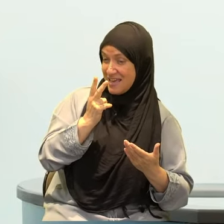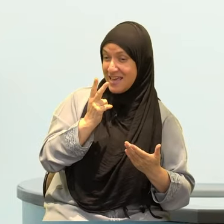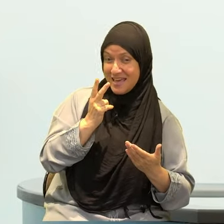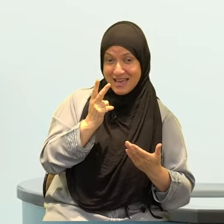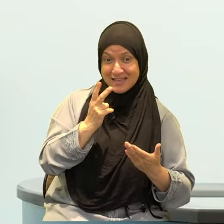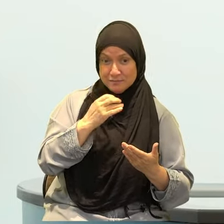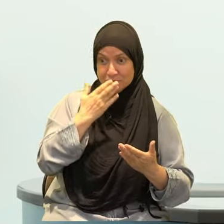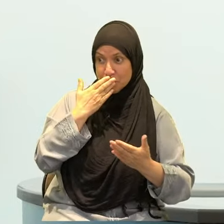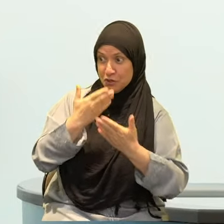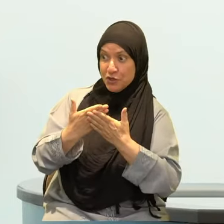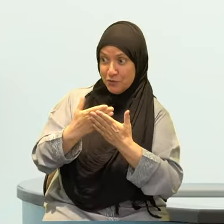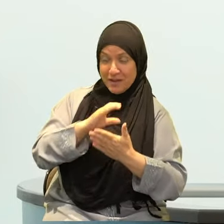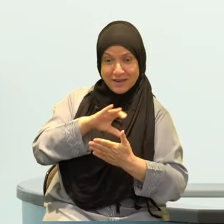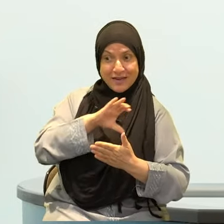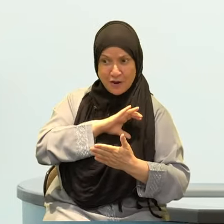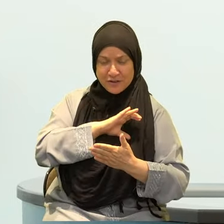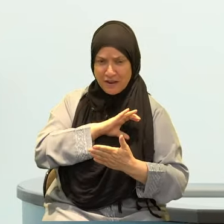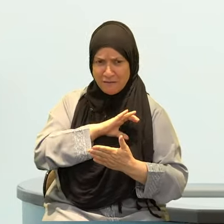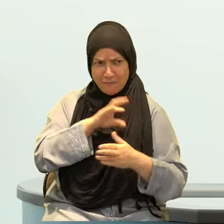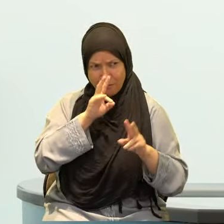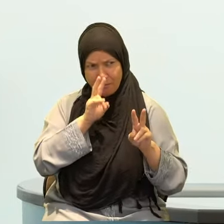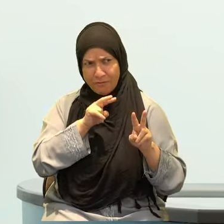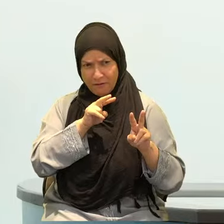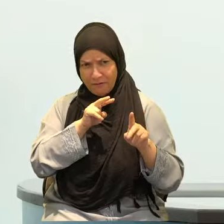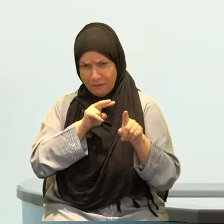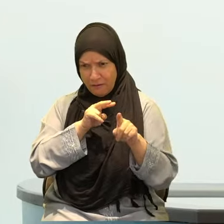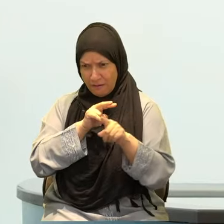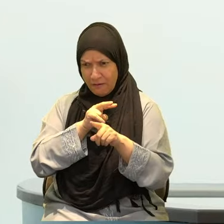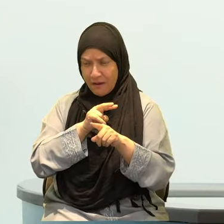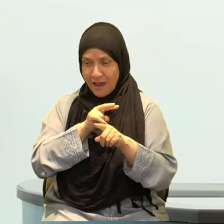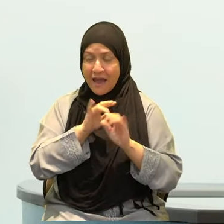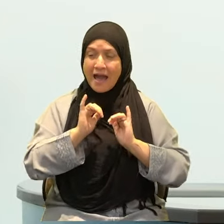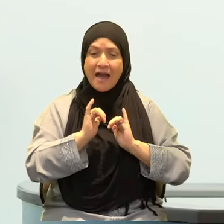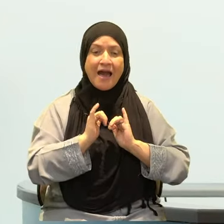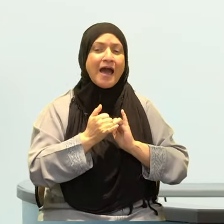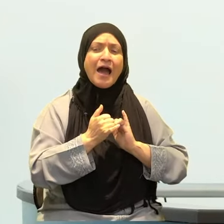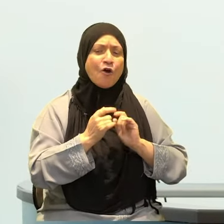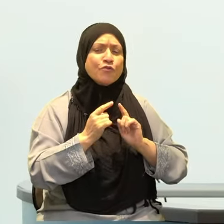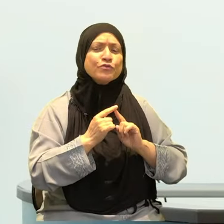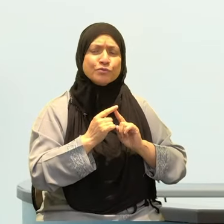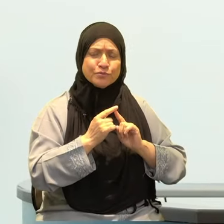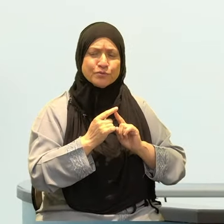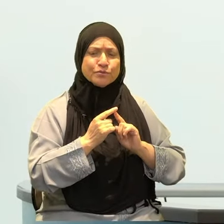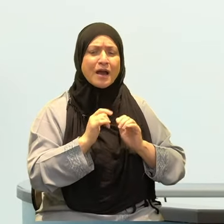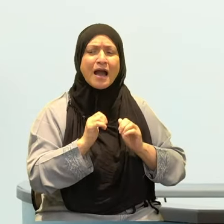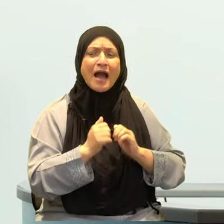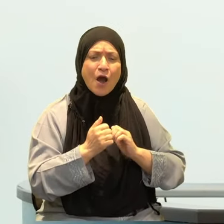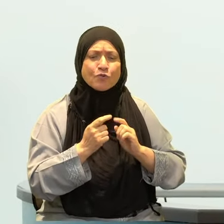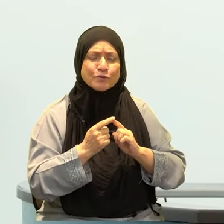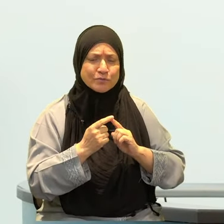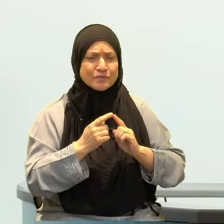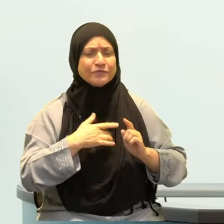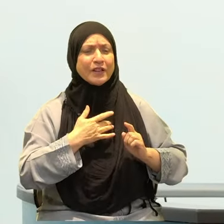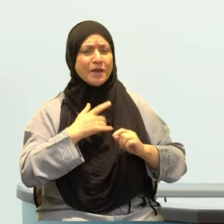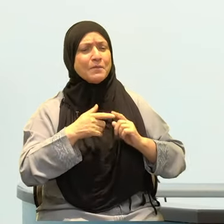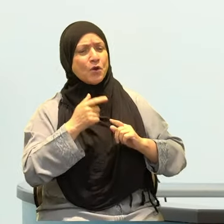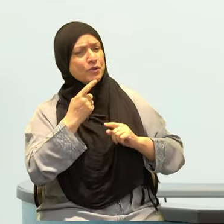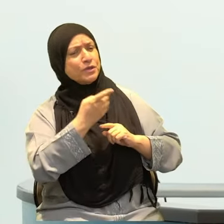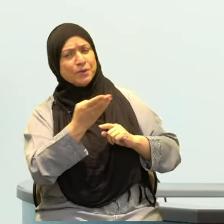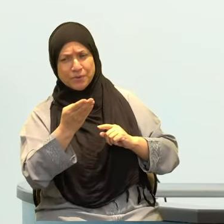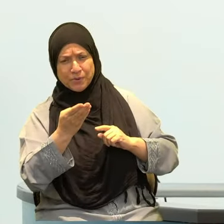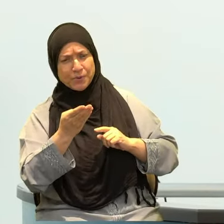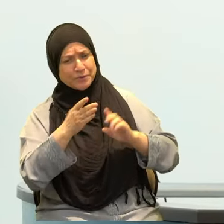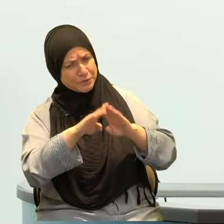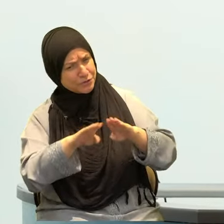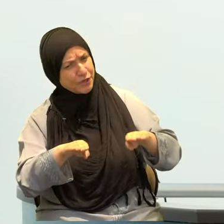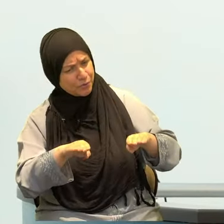jannah. And if they can bear witness to your presence being one of good, then you can anticipate, bithni Allahi ta'ala, the presence of the most